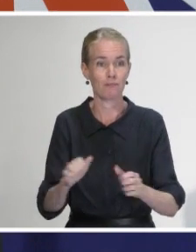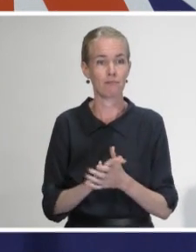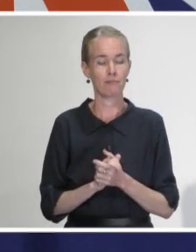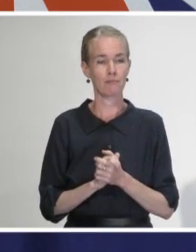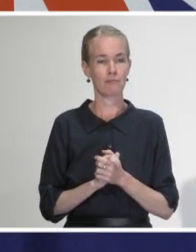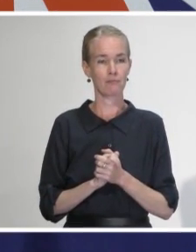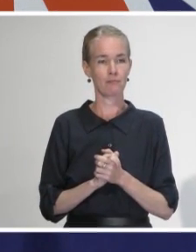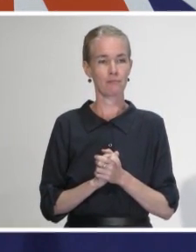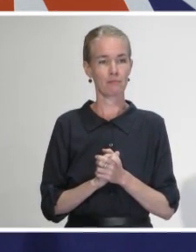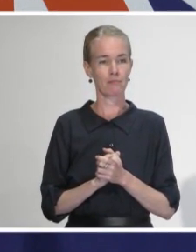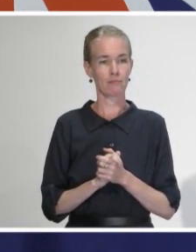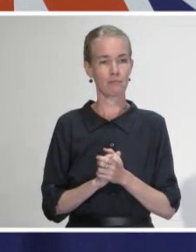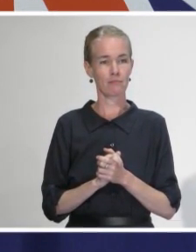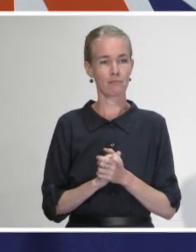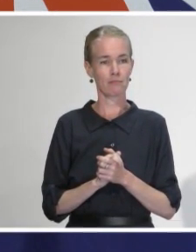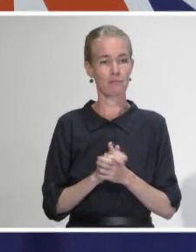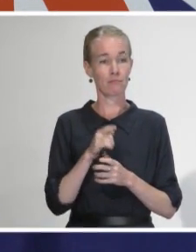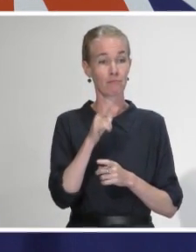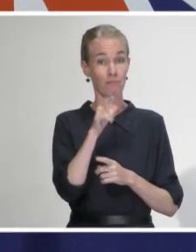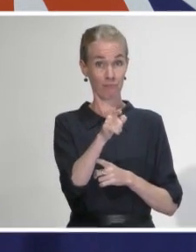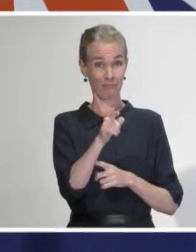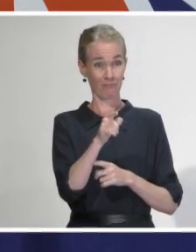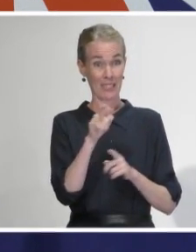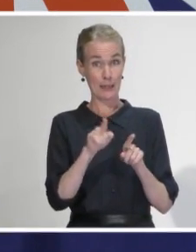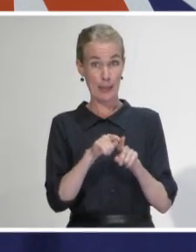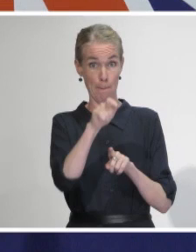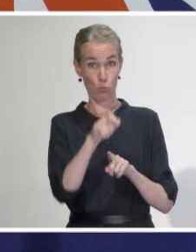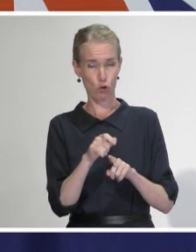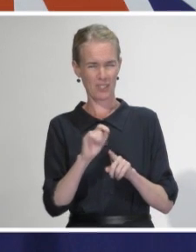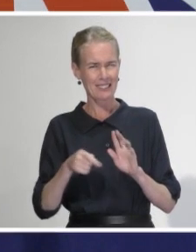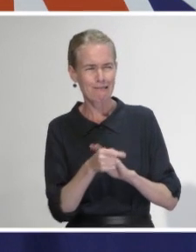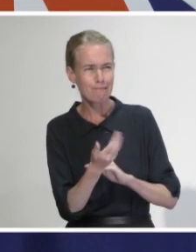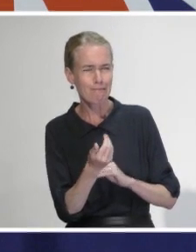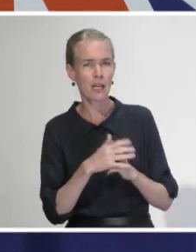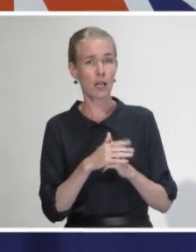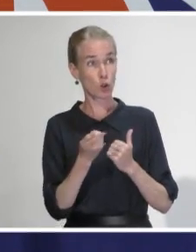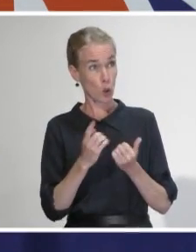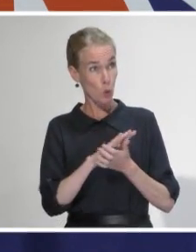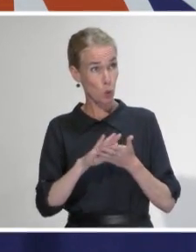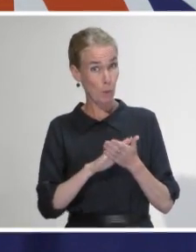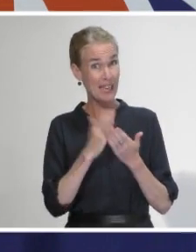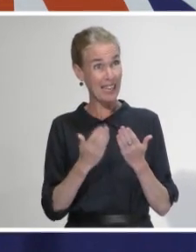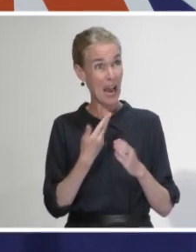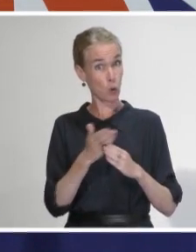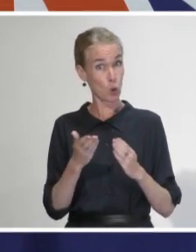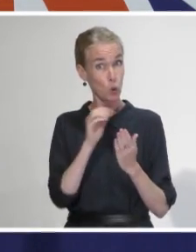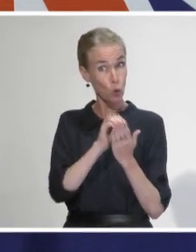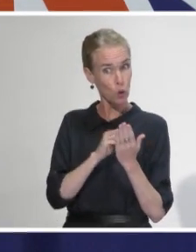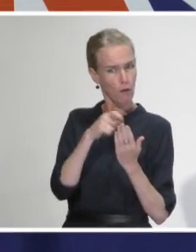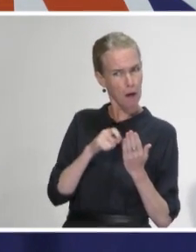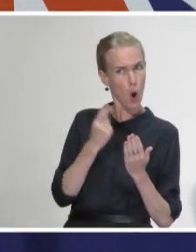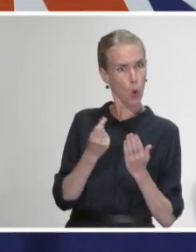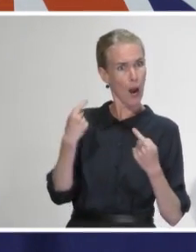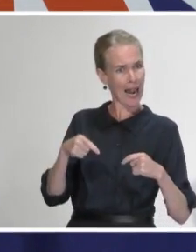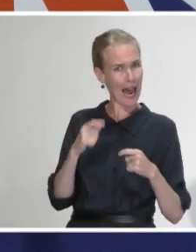the case definition for this area per se, you're just saying tell your GPs to be more